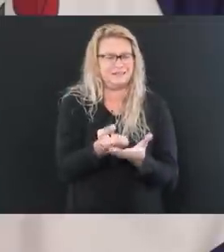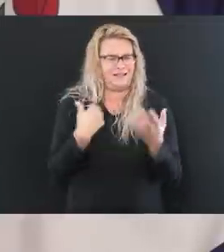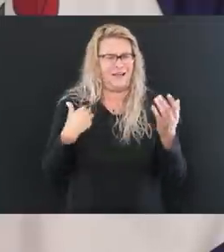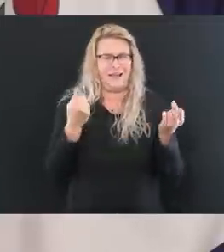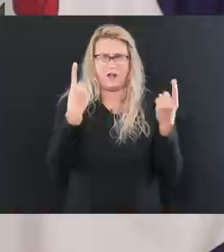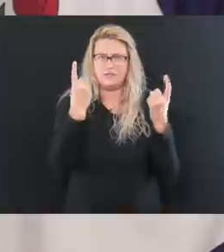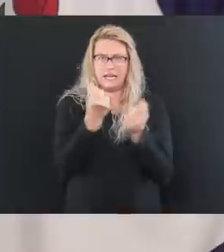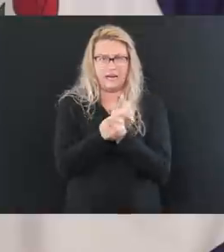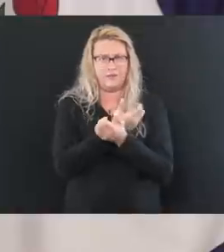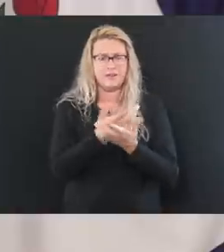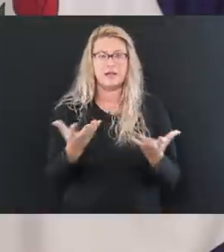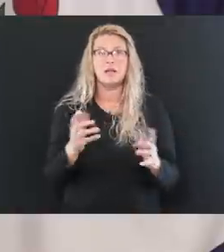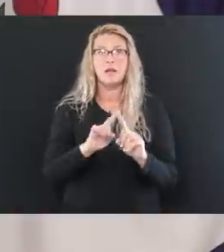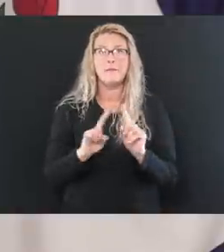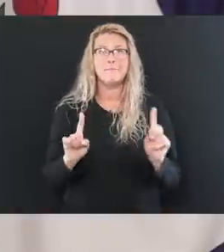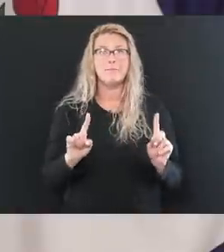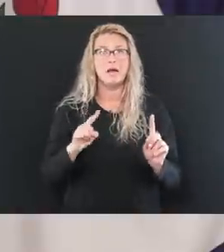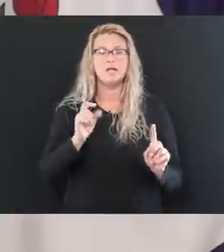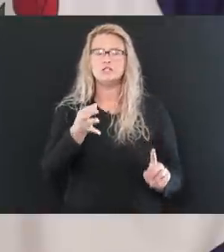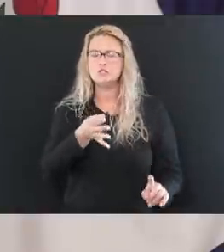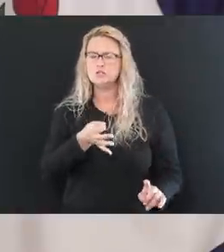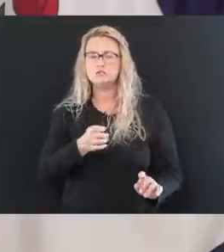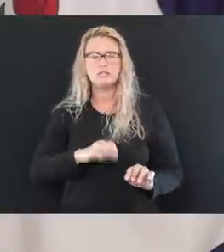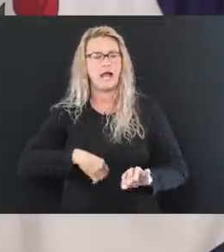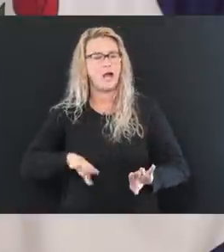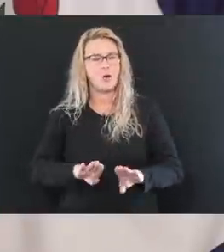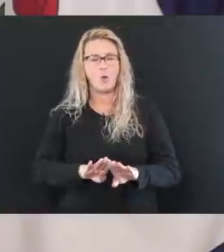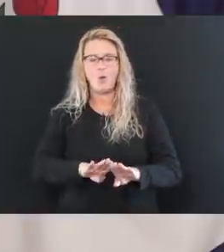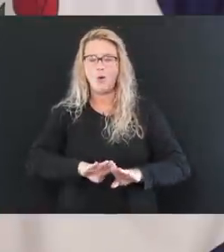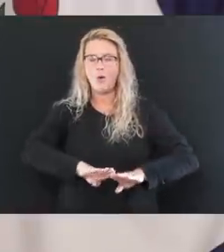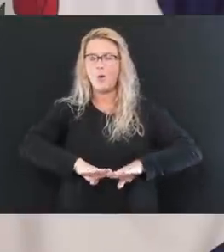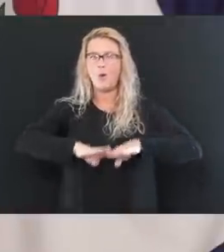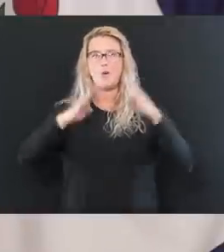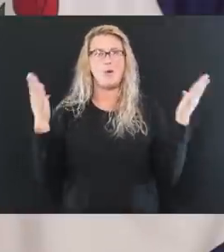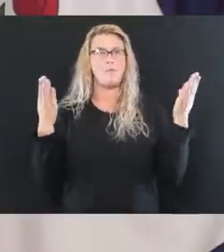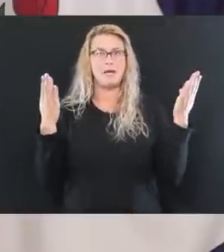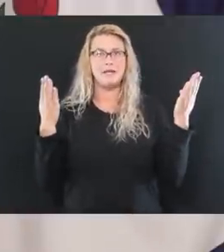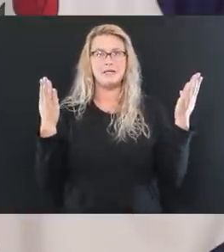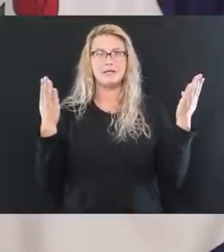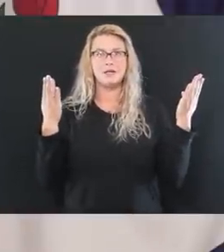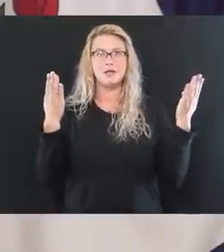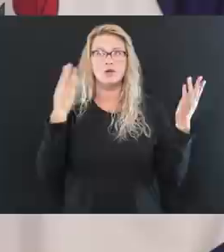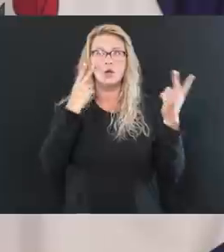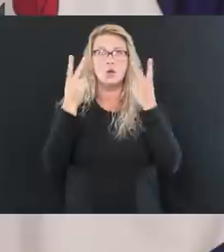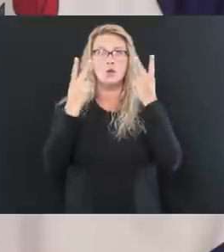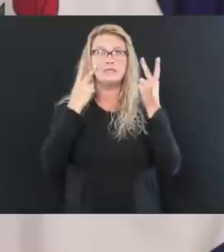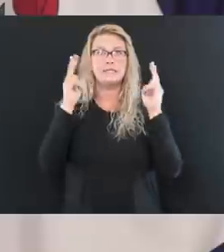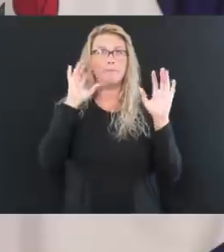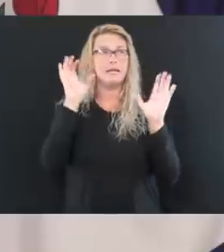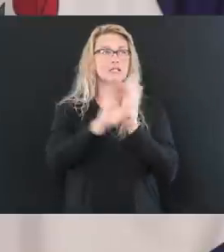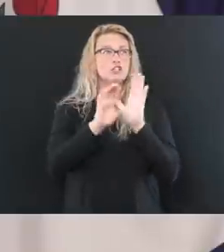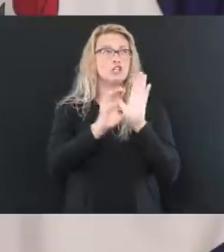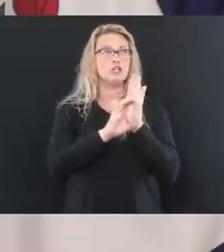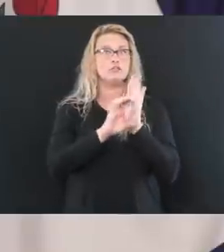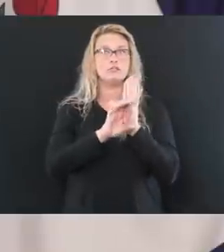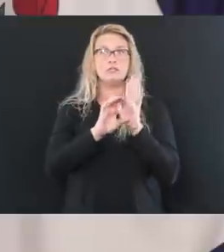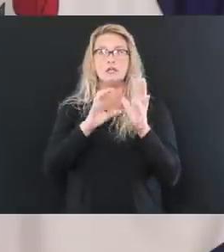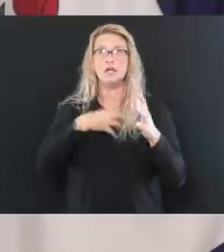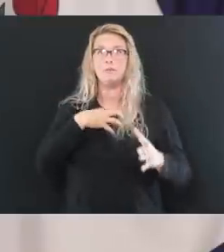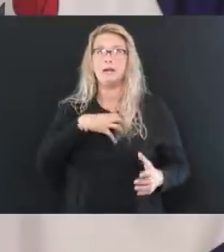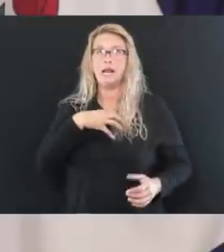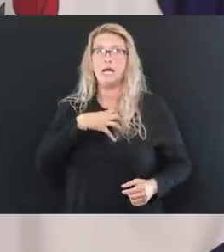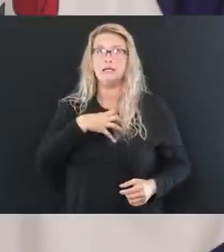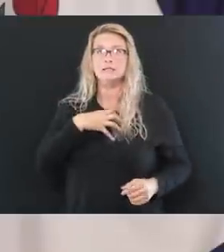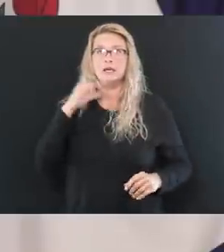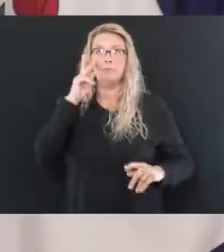But as soon as we opened up, as soon as we opened up, we get all kinds of pictures and everything else where there's people